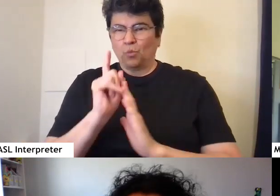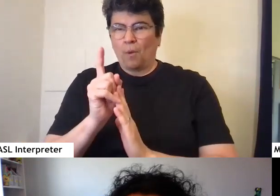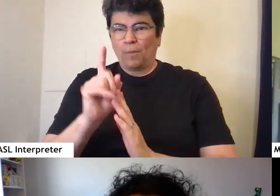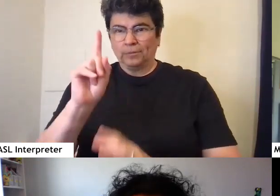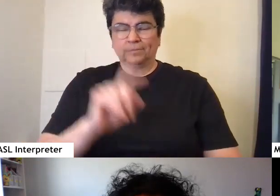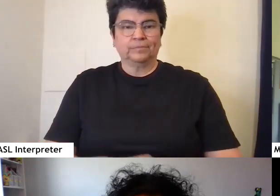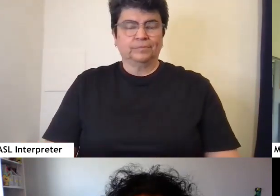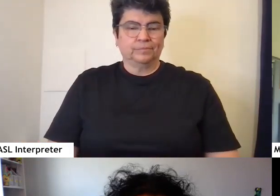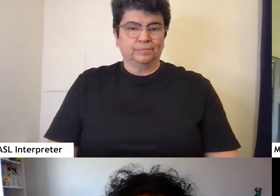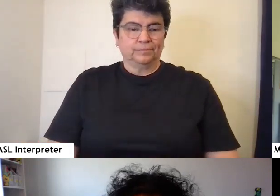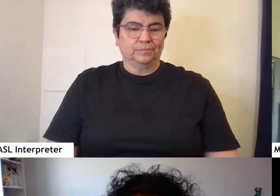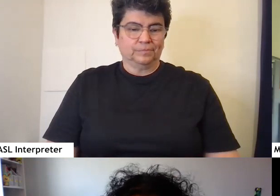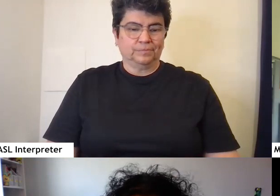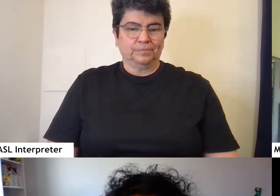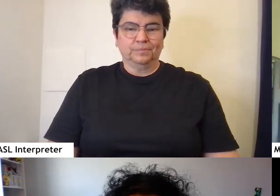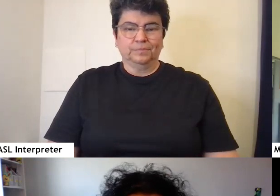as I sort out